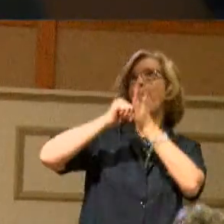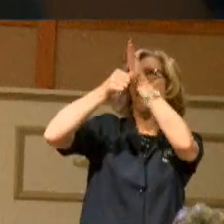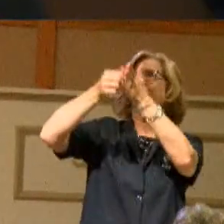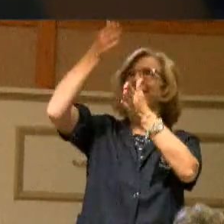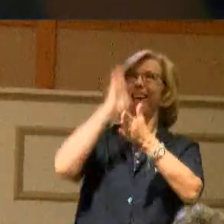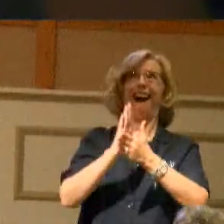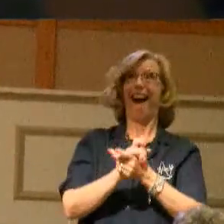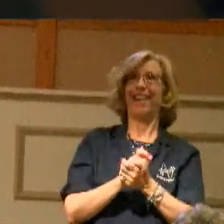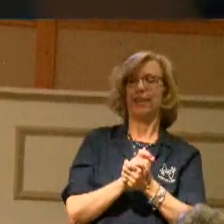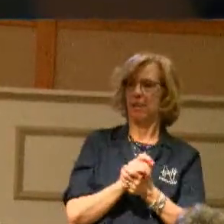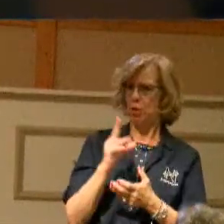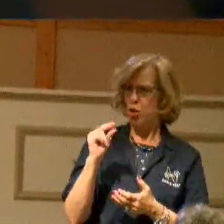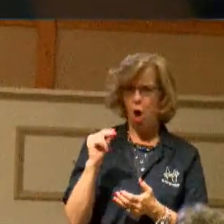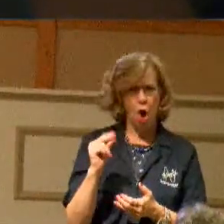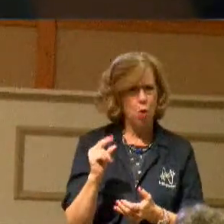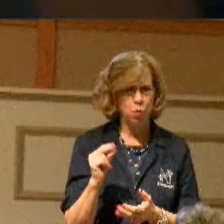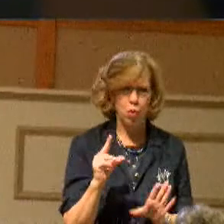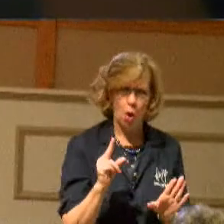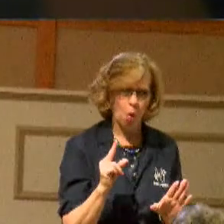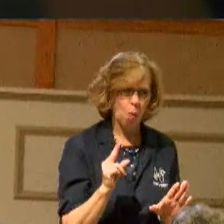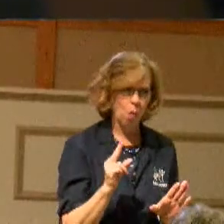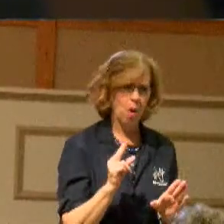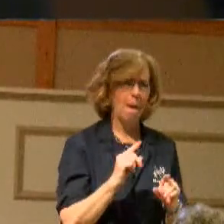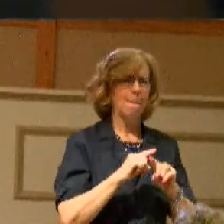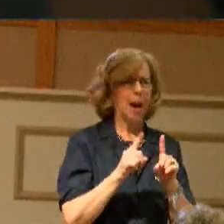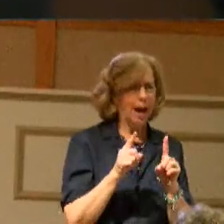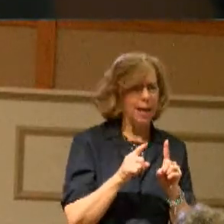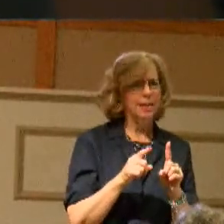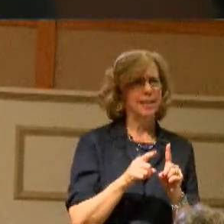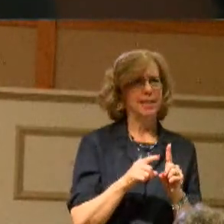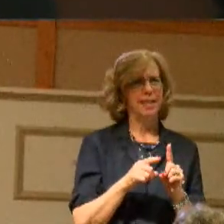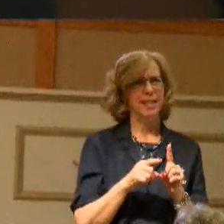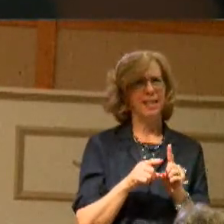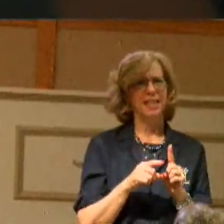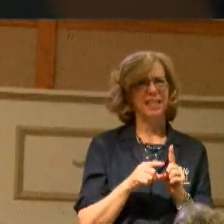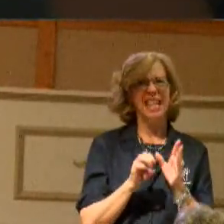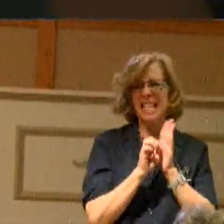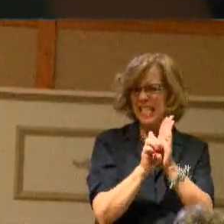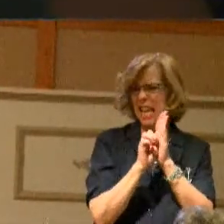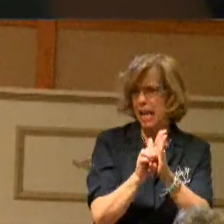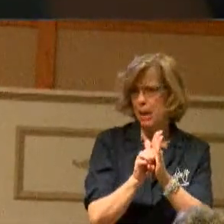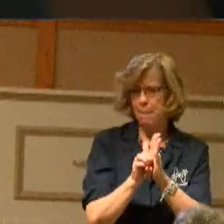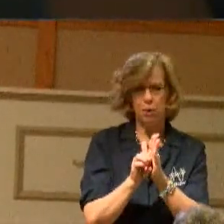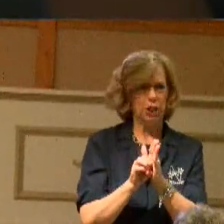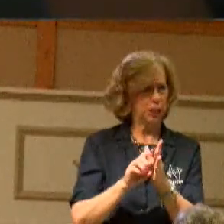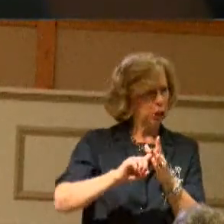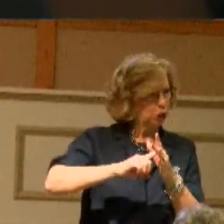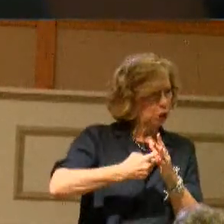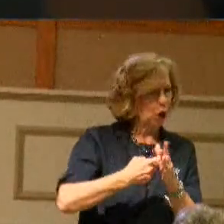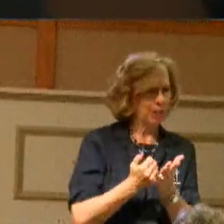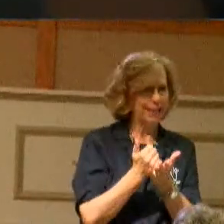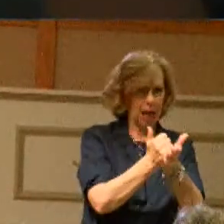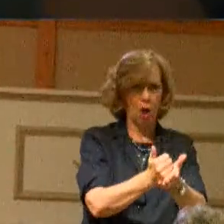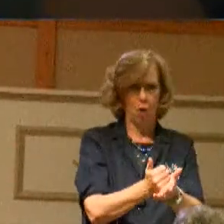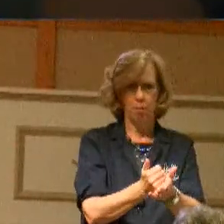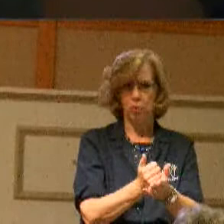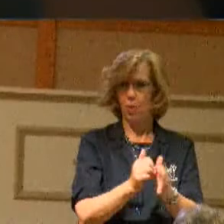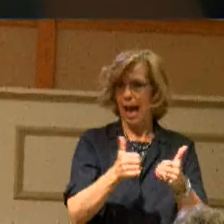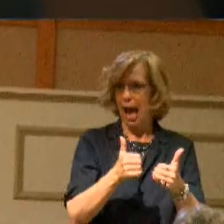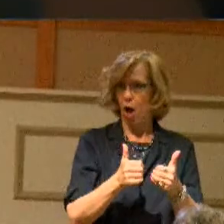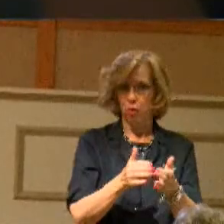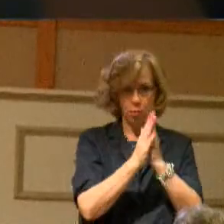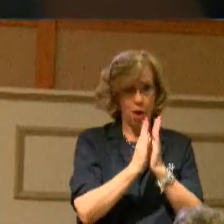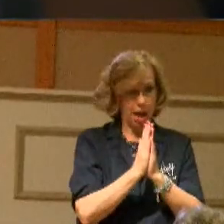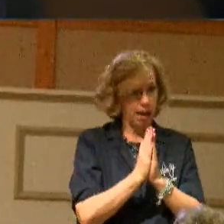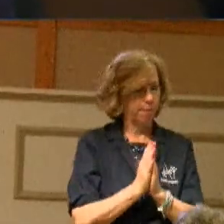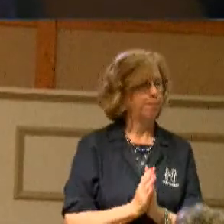I mean, it's better than nothing. Okay? But it's a starting point. It's a starting point. Let's read what He